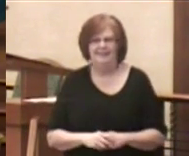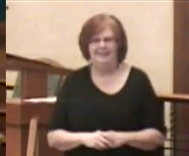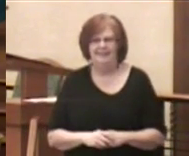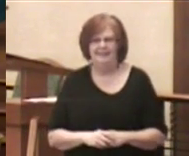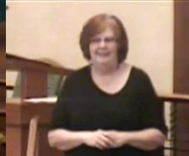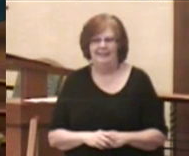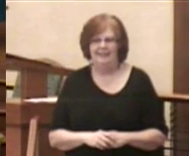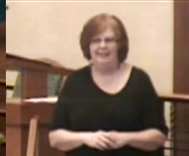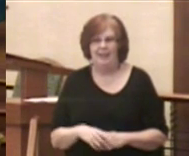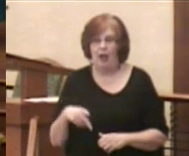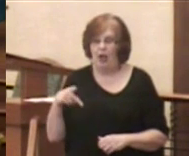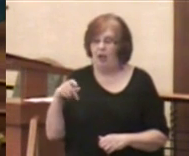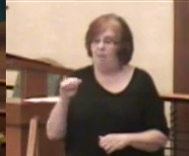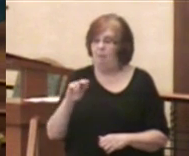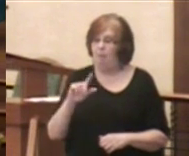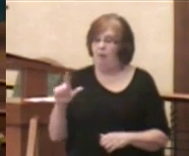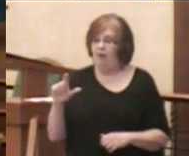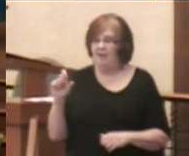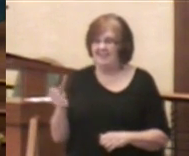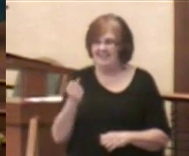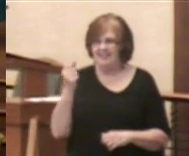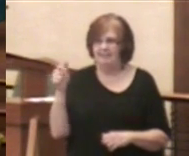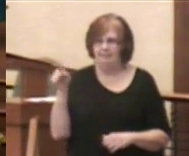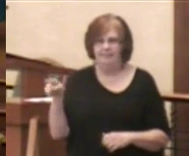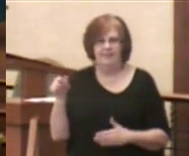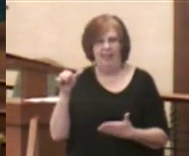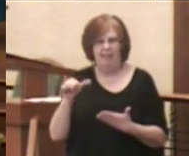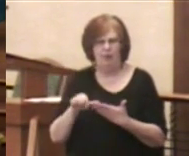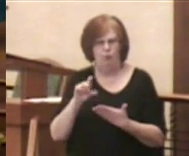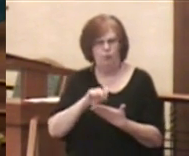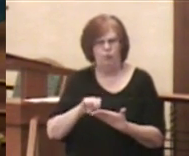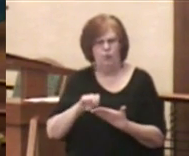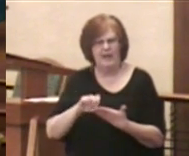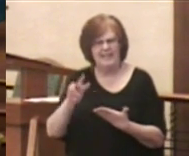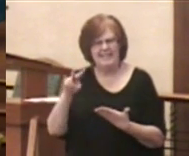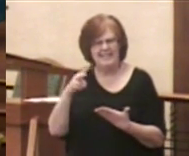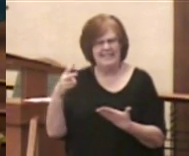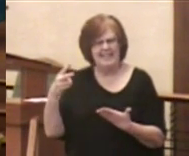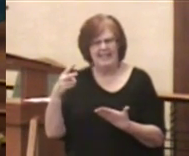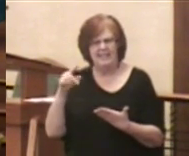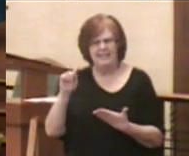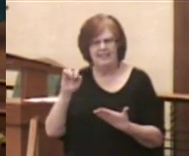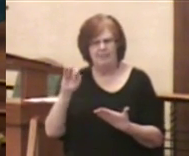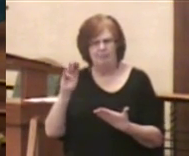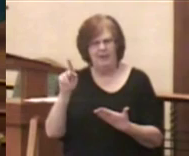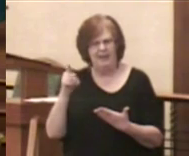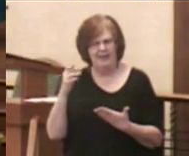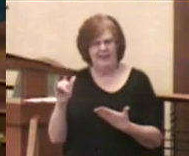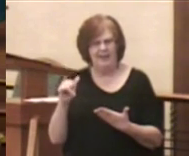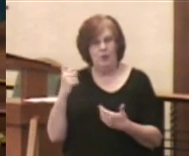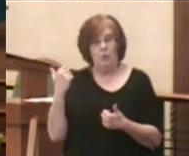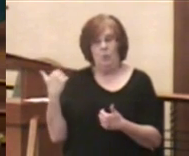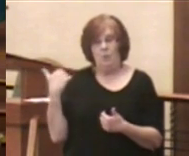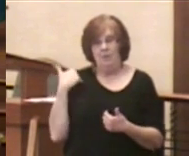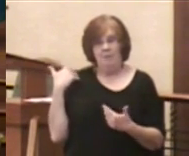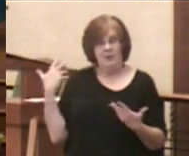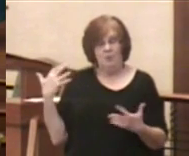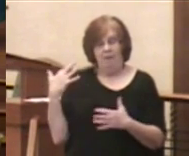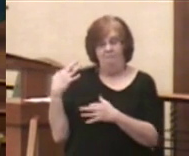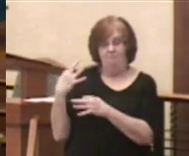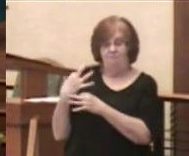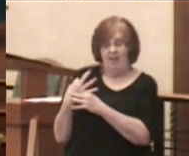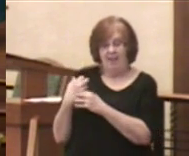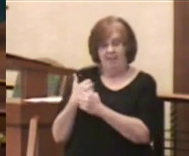Paul's letter in 2 Timothy reminds us that faith and the love of Christ is a